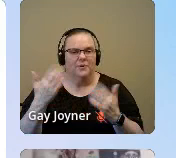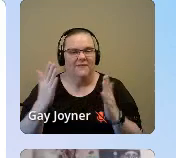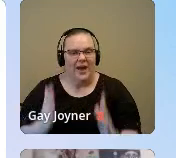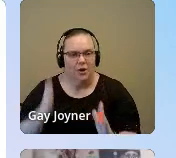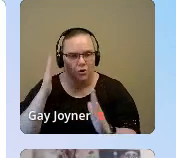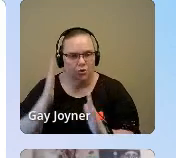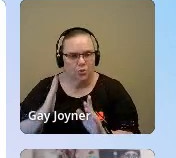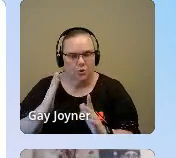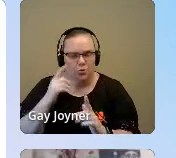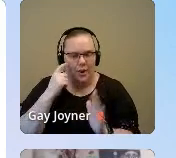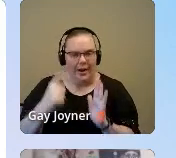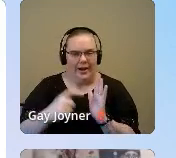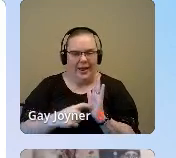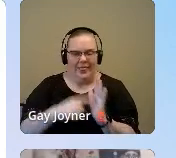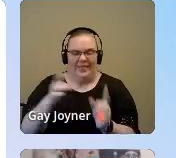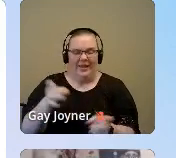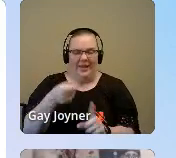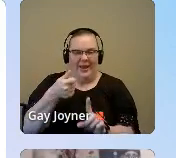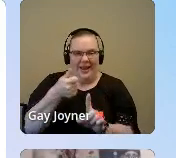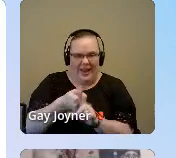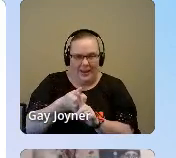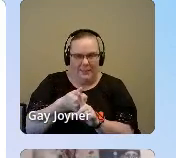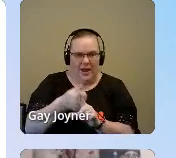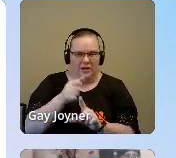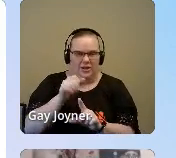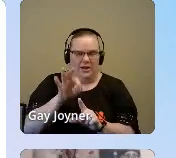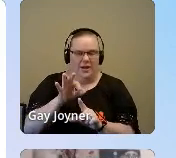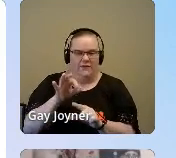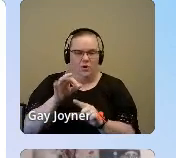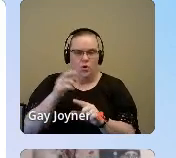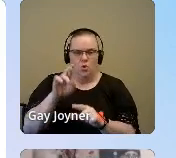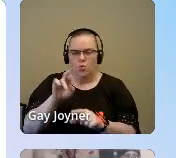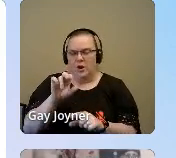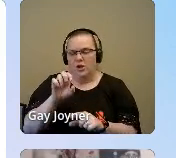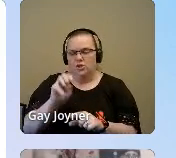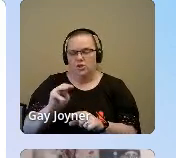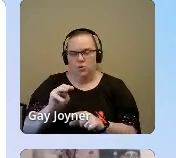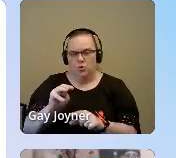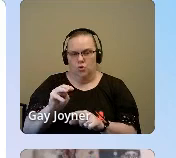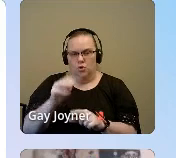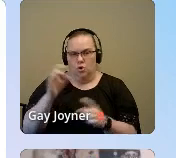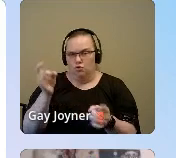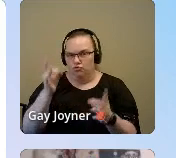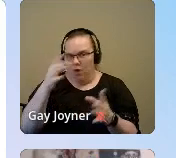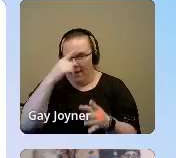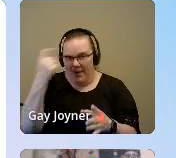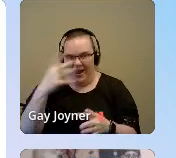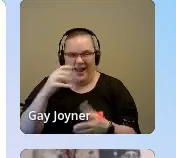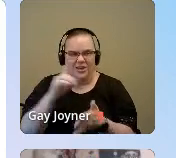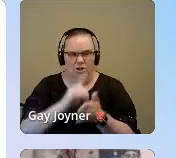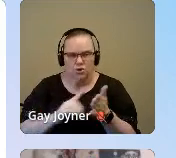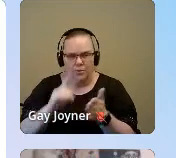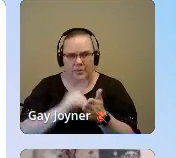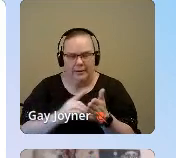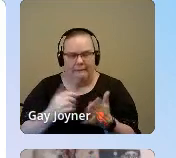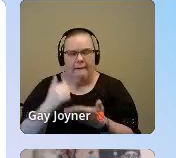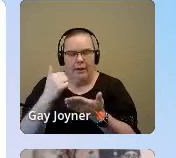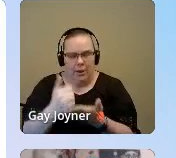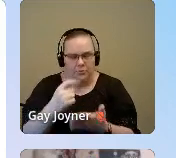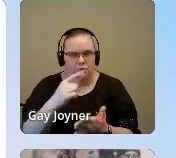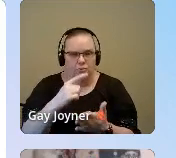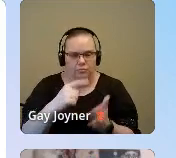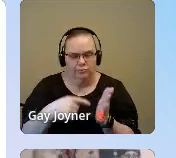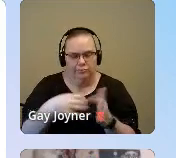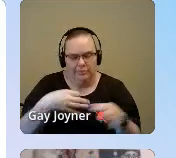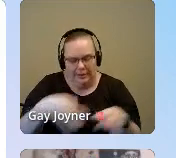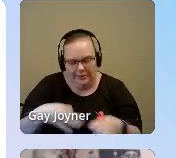the impacts of racial trauma and the intergenerational impacts of racial trauma and discrimination and help to talk about those issues and how it impacts